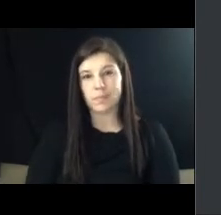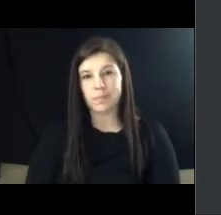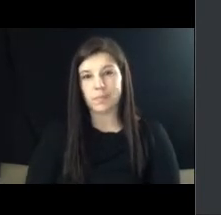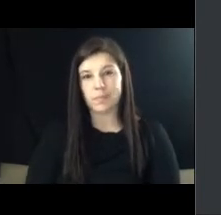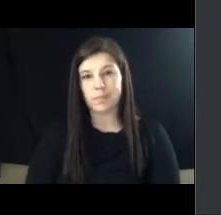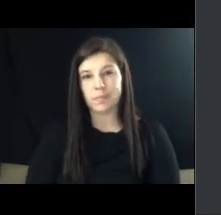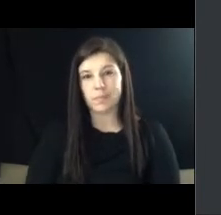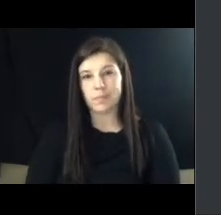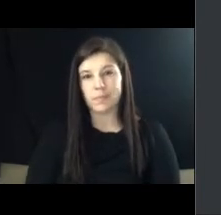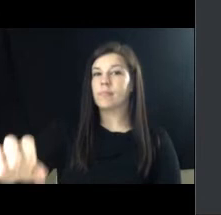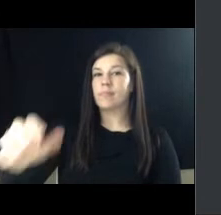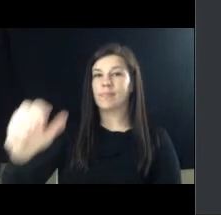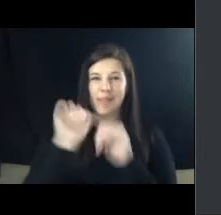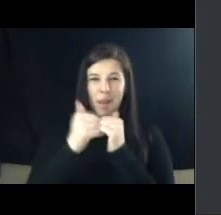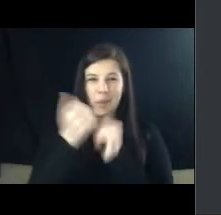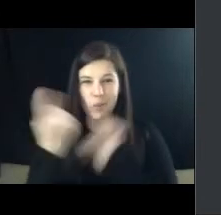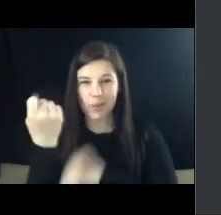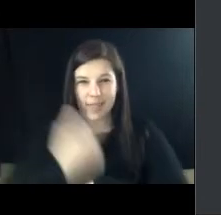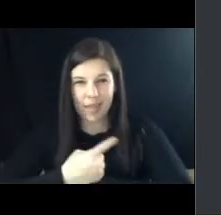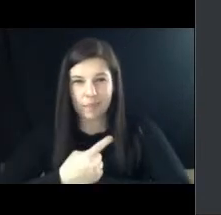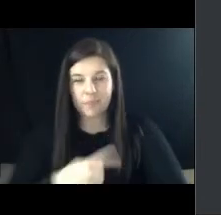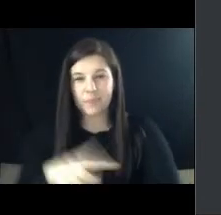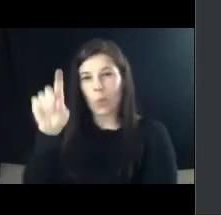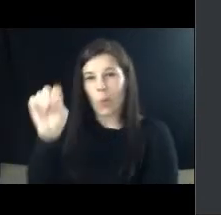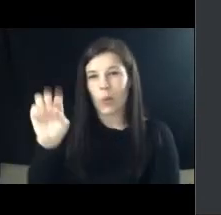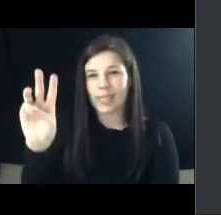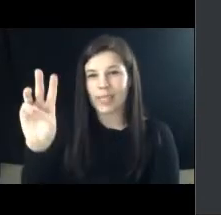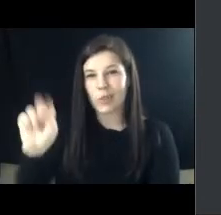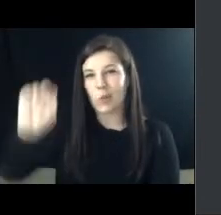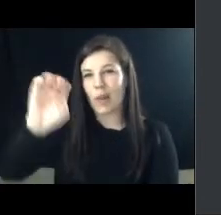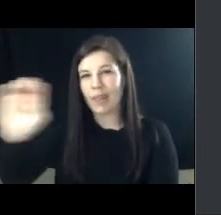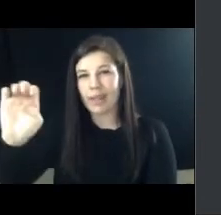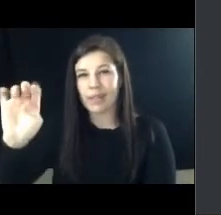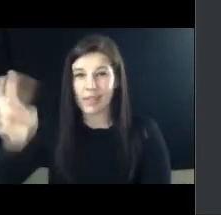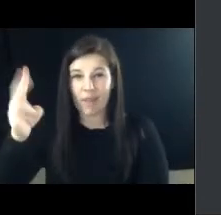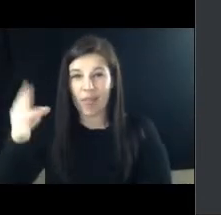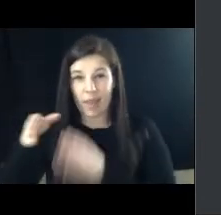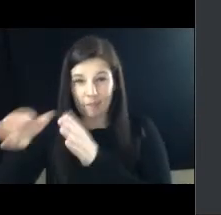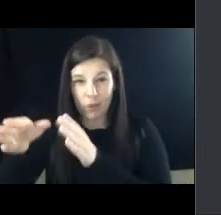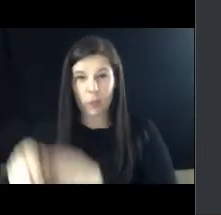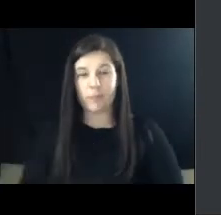How are y doing today? 106, Northeast 7th Avenue, Torrey Orr.